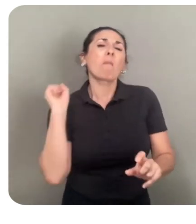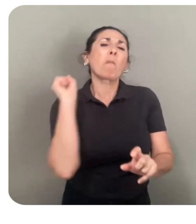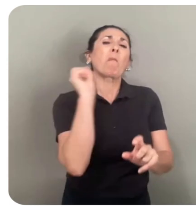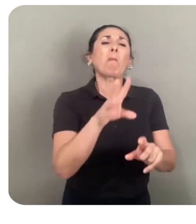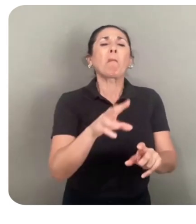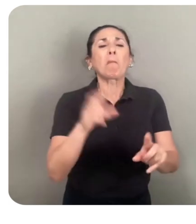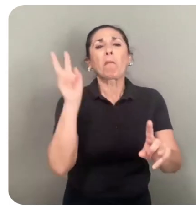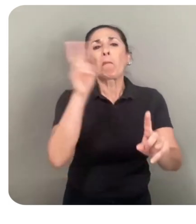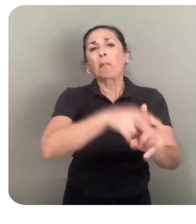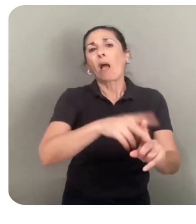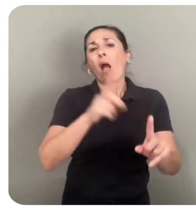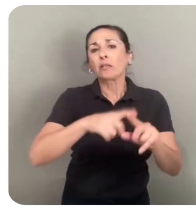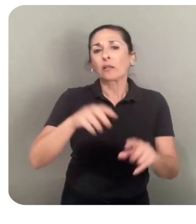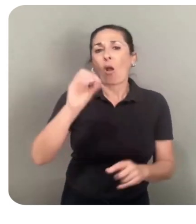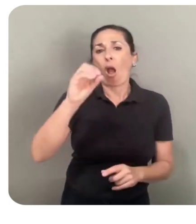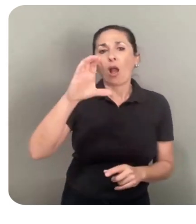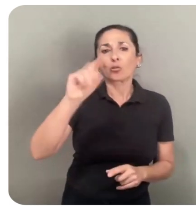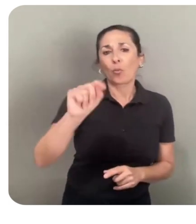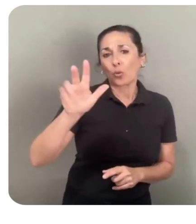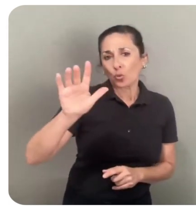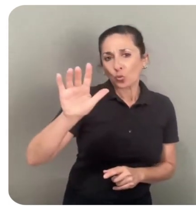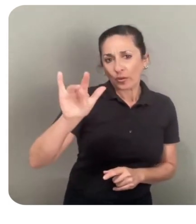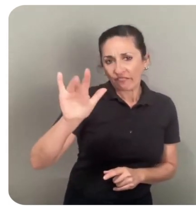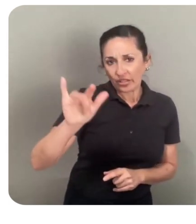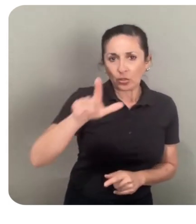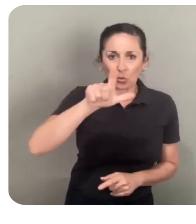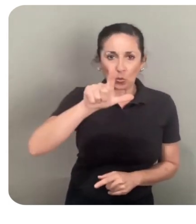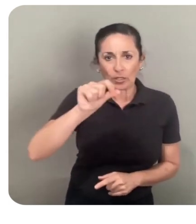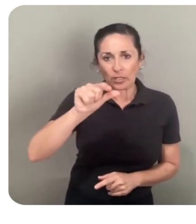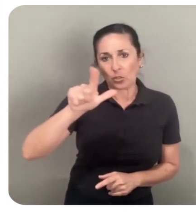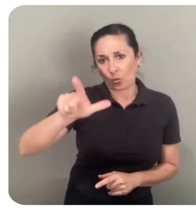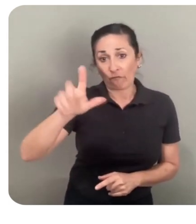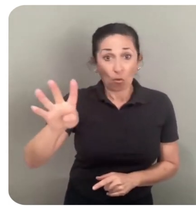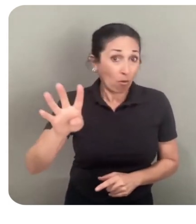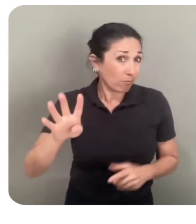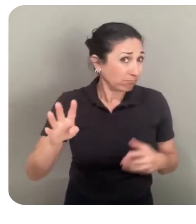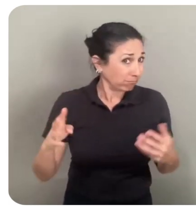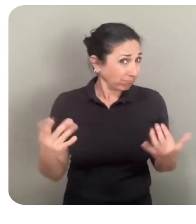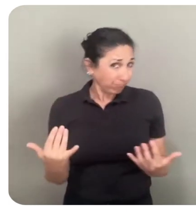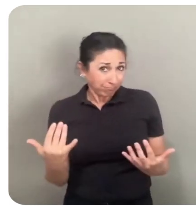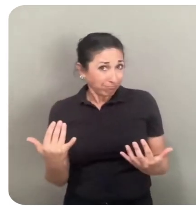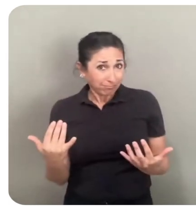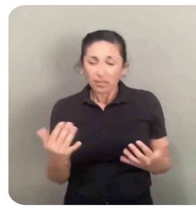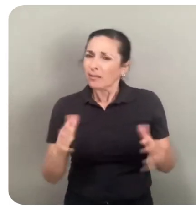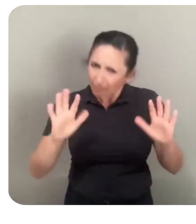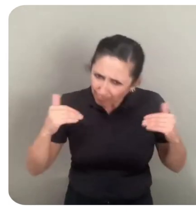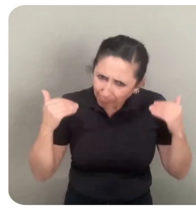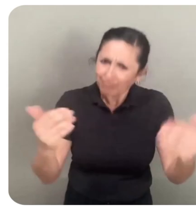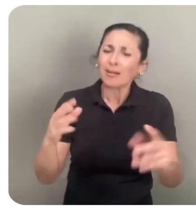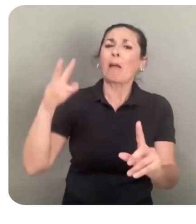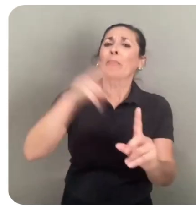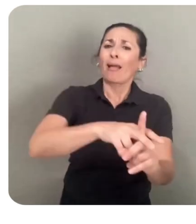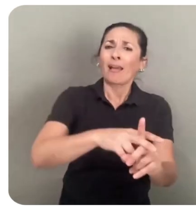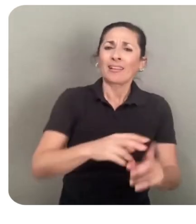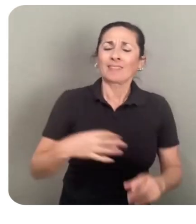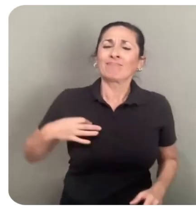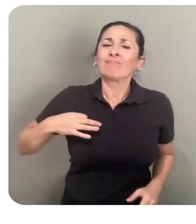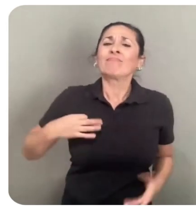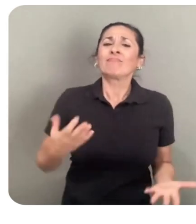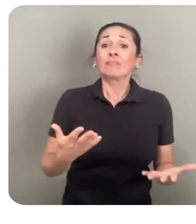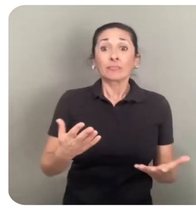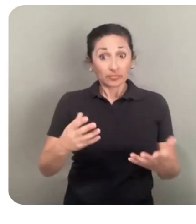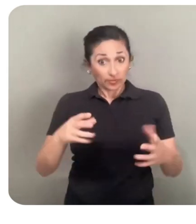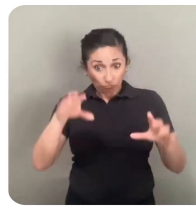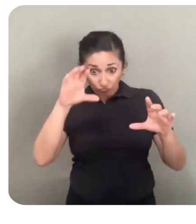2024, so don't delay if this sounds interesting to you. You can find more information and the terms and conditions